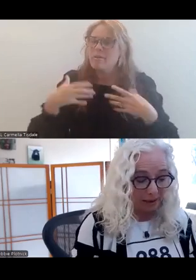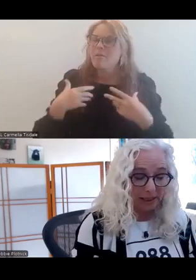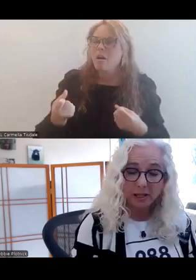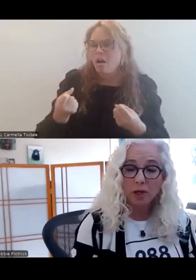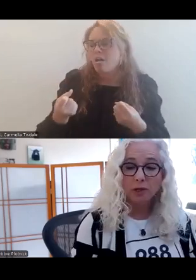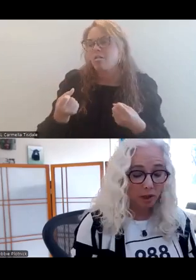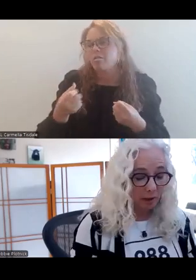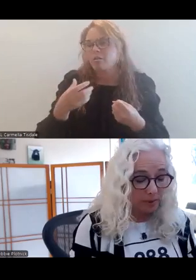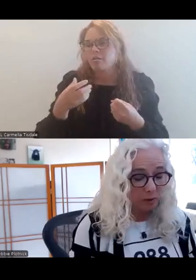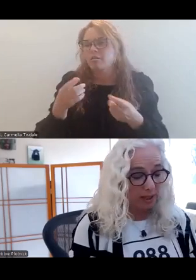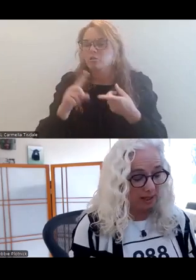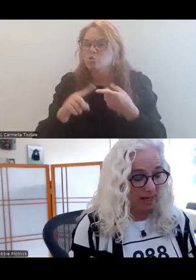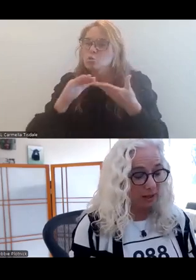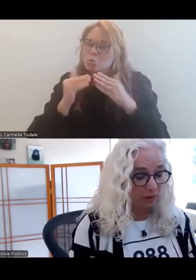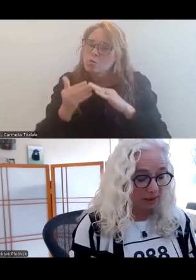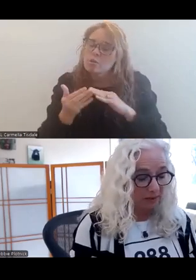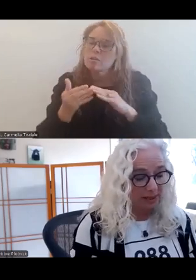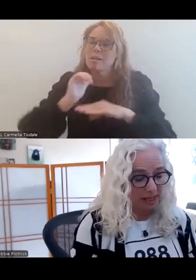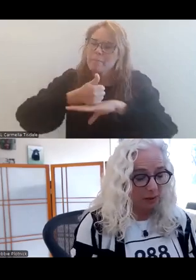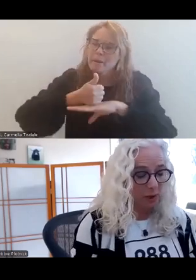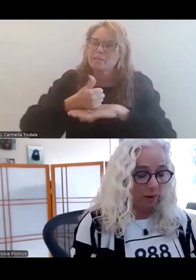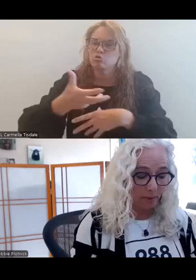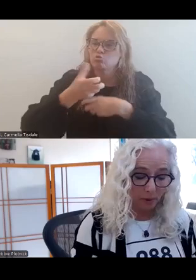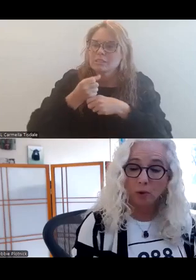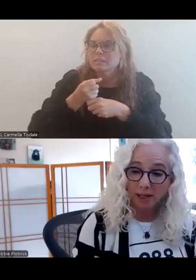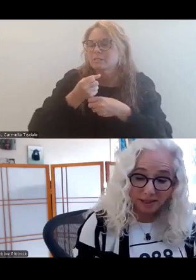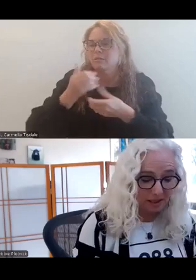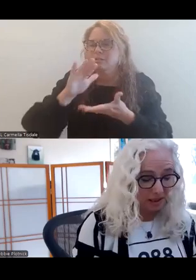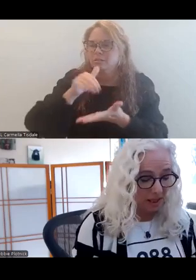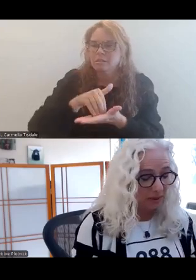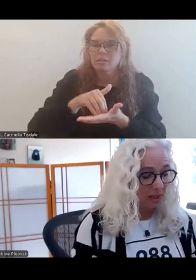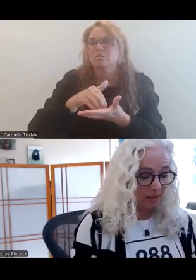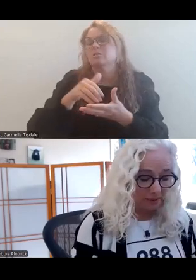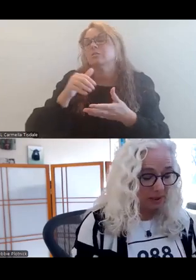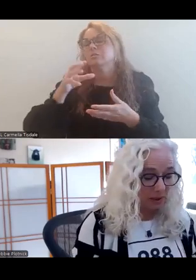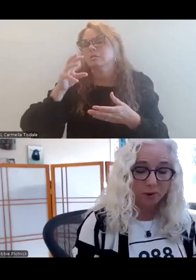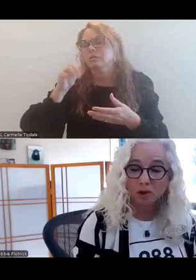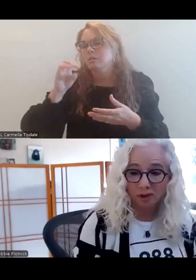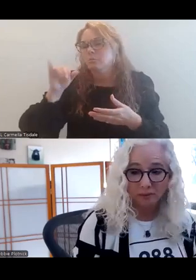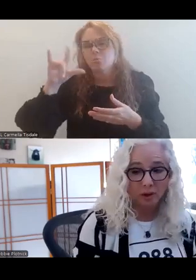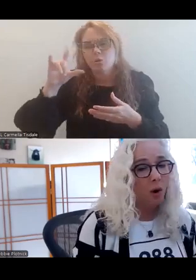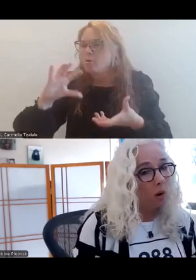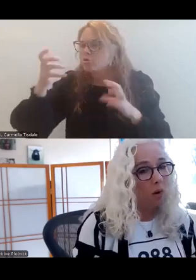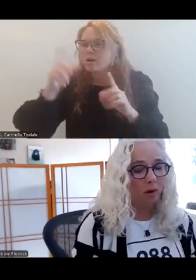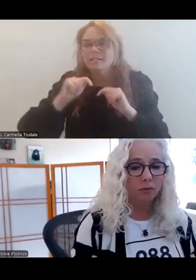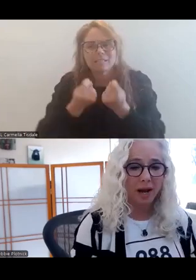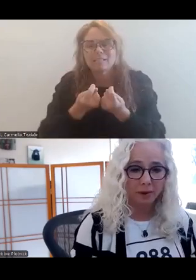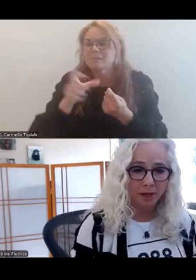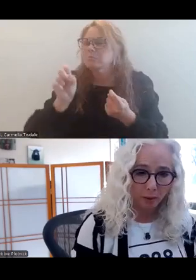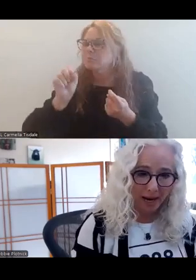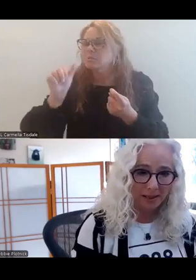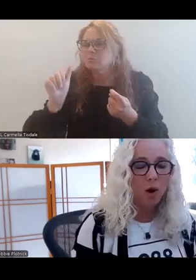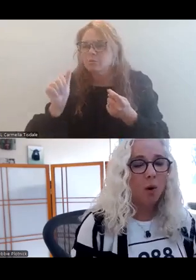health and linkage, to community-based receiving centers, mobile crisis teams, substance use treatment. All